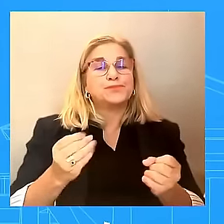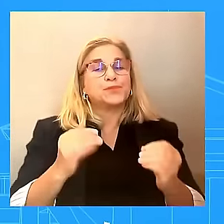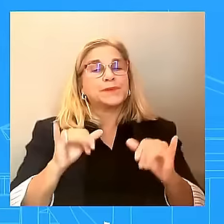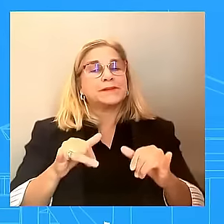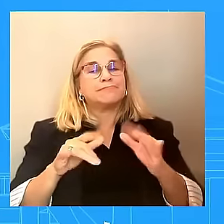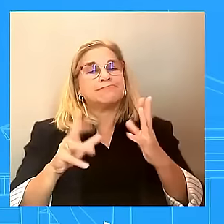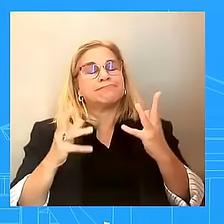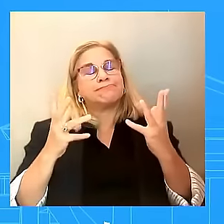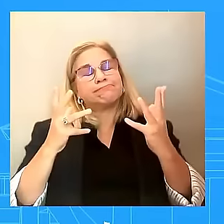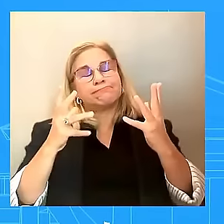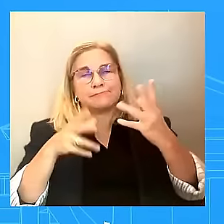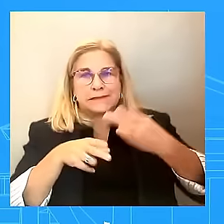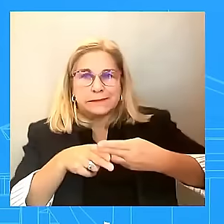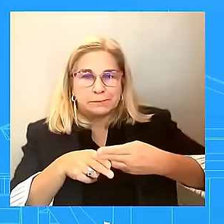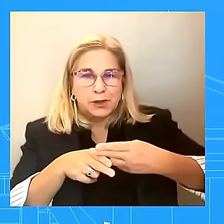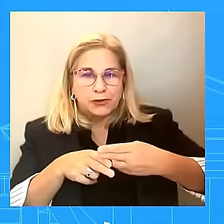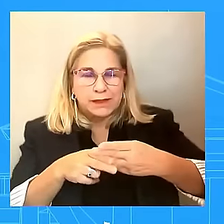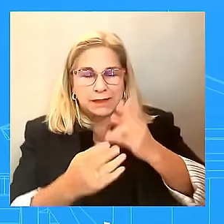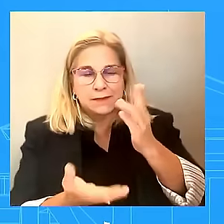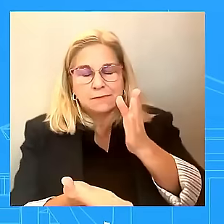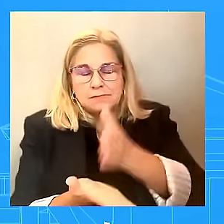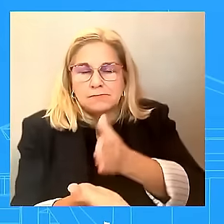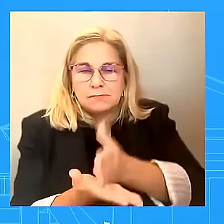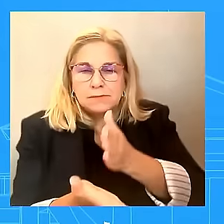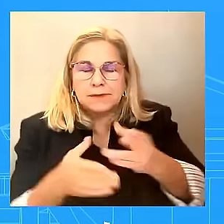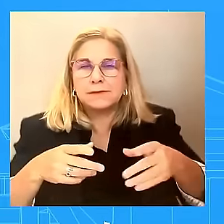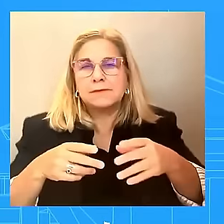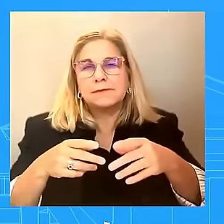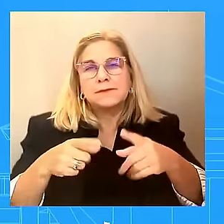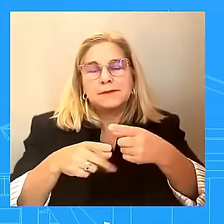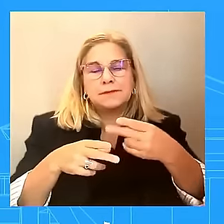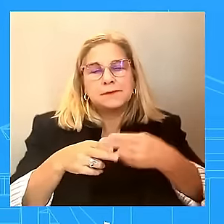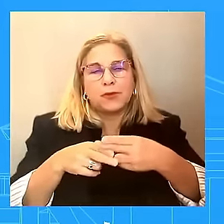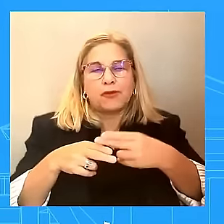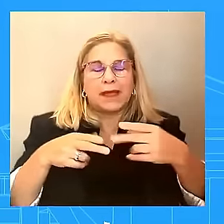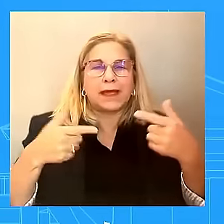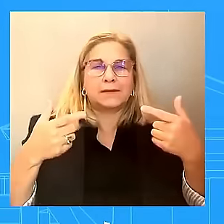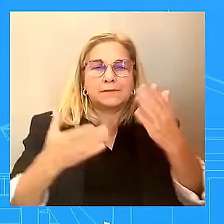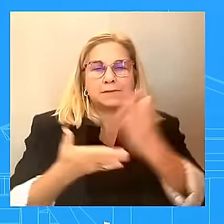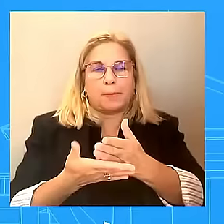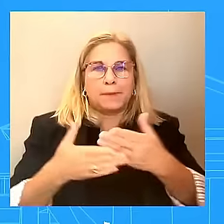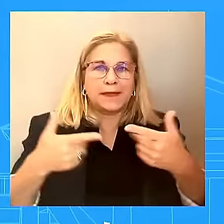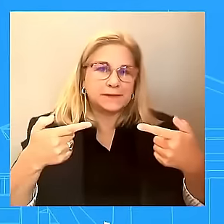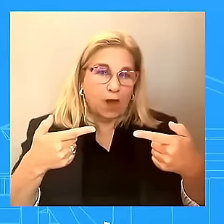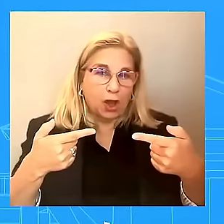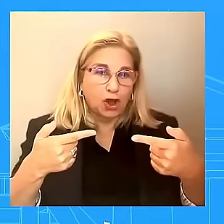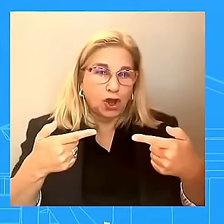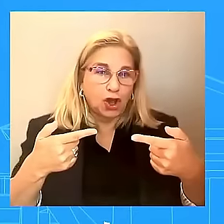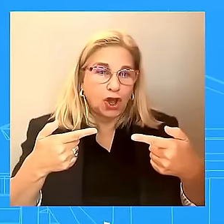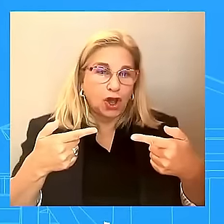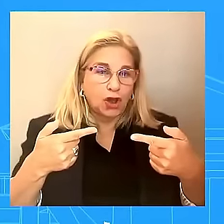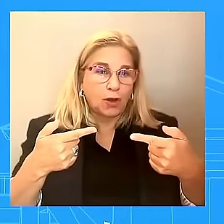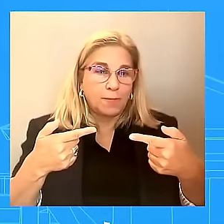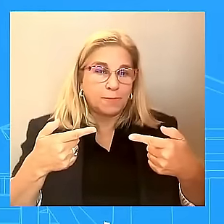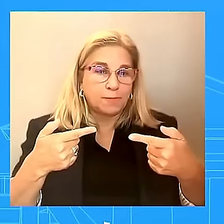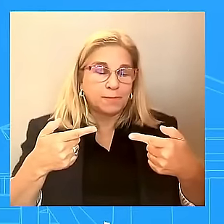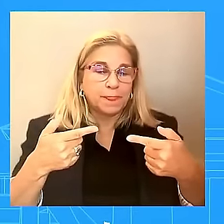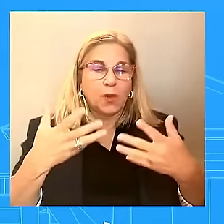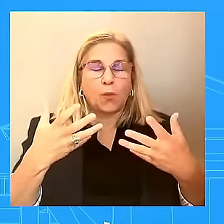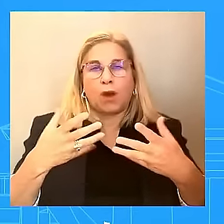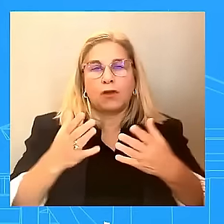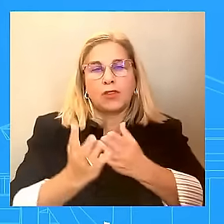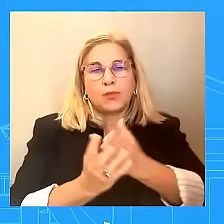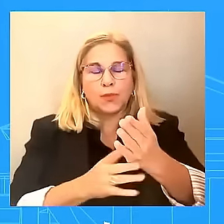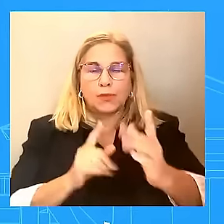space. We talk about how diplomacy is the way to move forward. That's what the President believes. I laid out